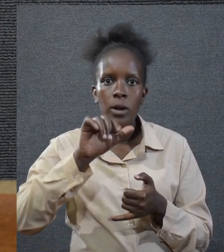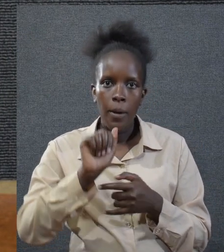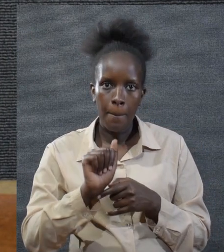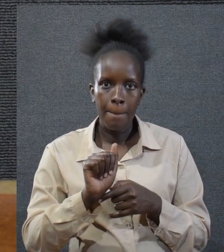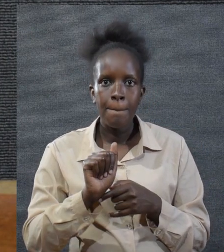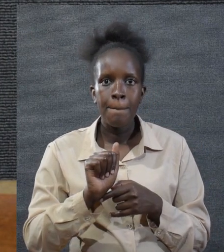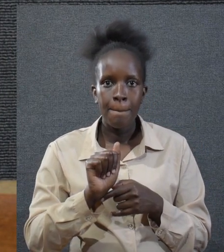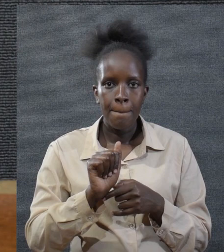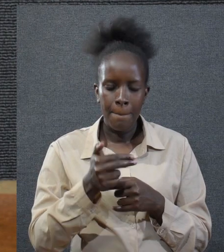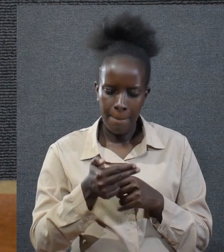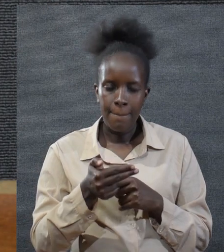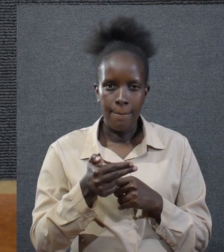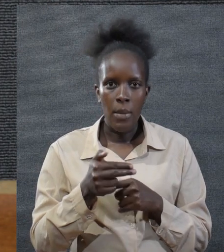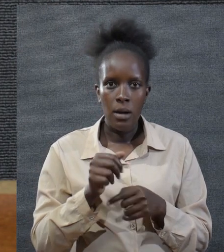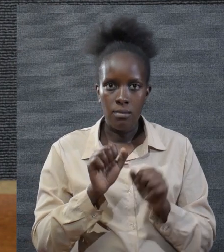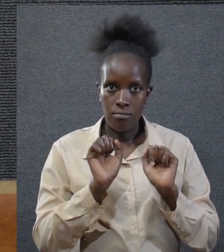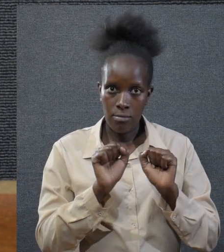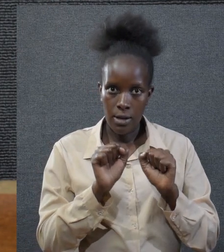of Uriah.